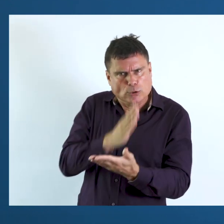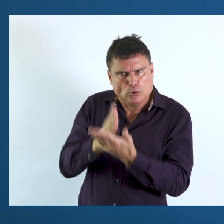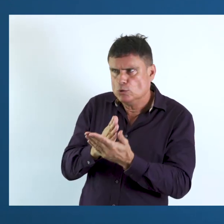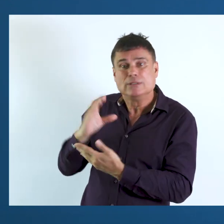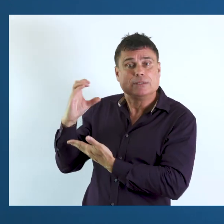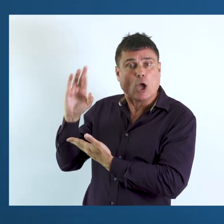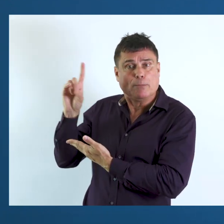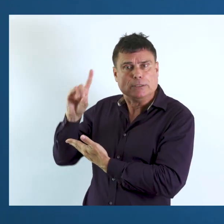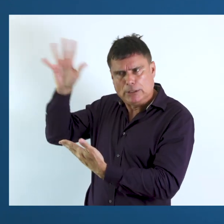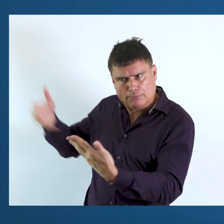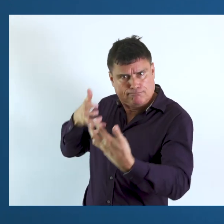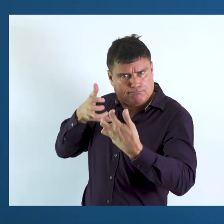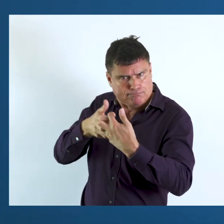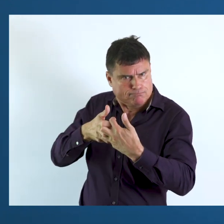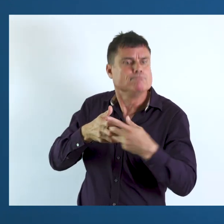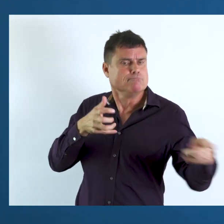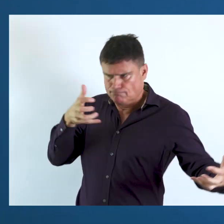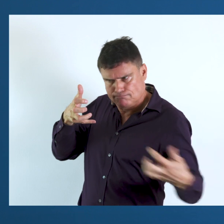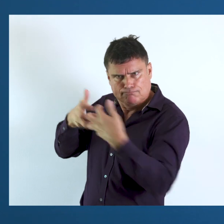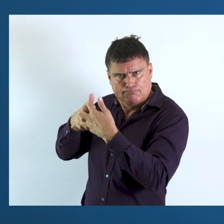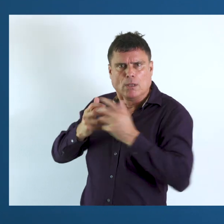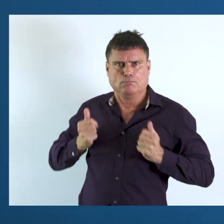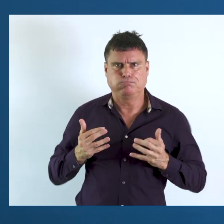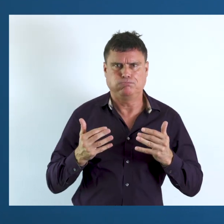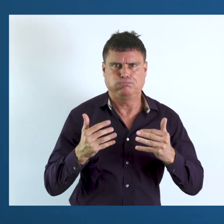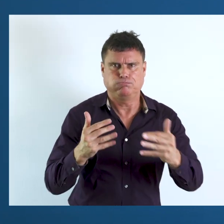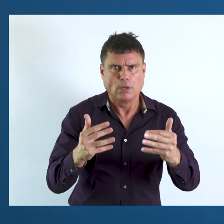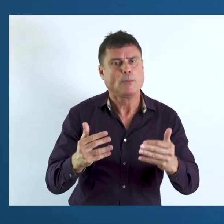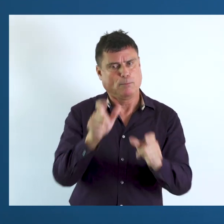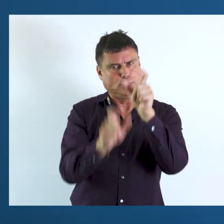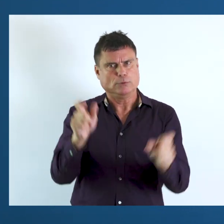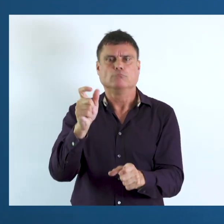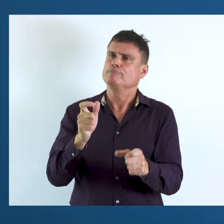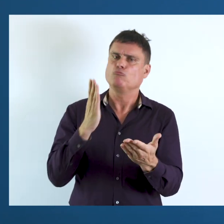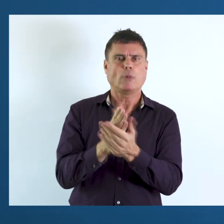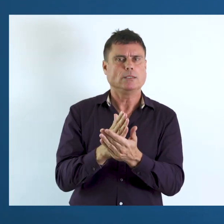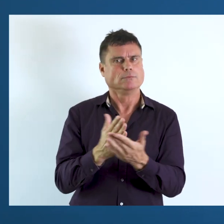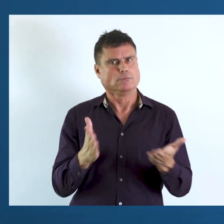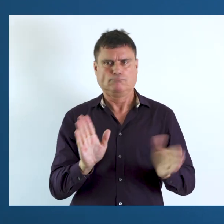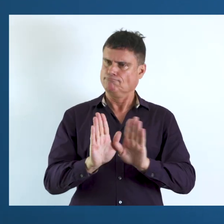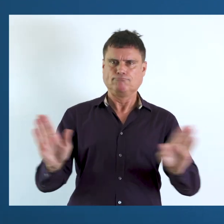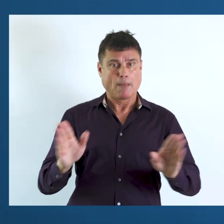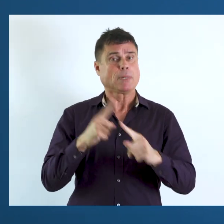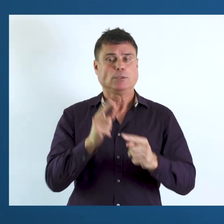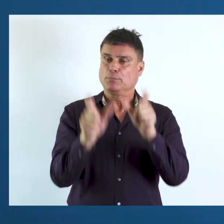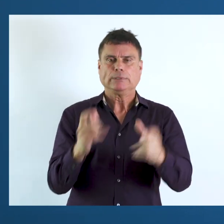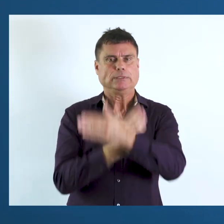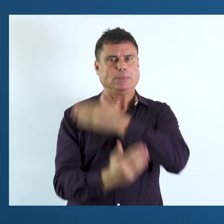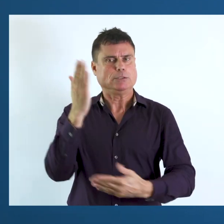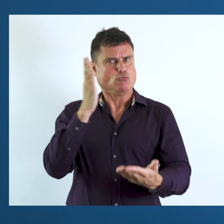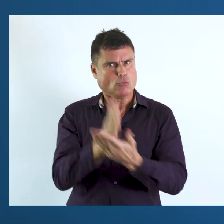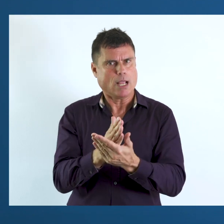requirements established by the convention, the UN Convention on the Rights of Persons with Disabilities, and the Sustainable Development Goals.